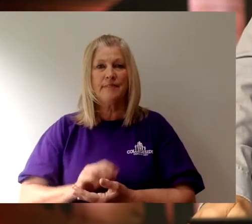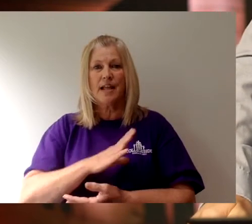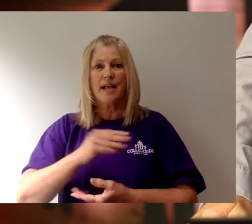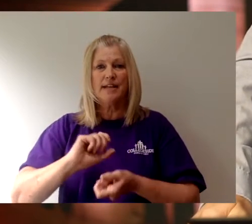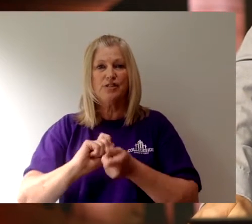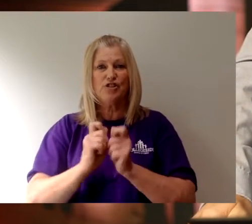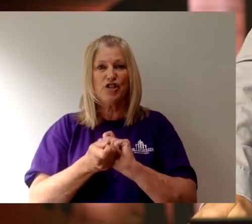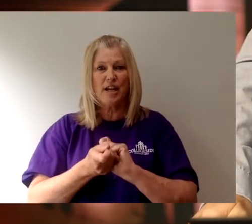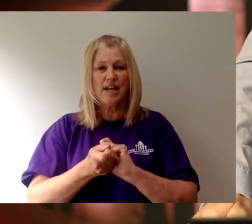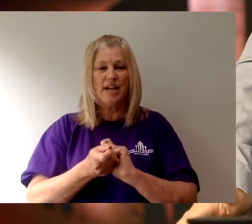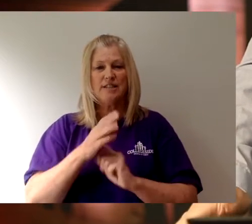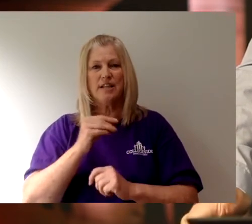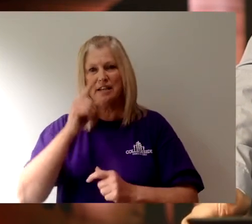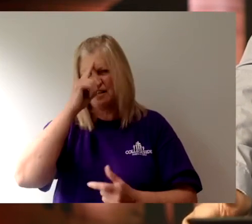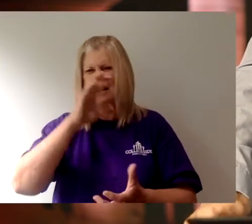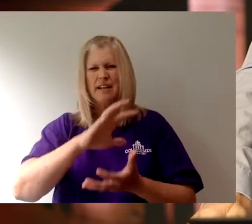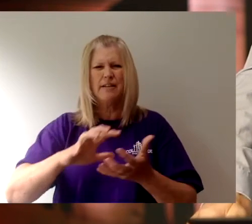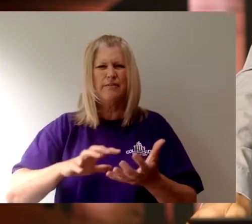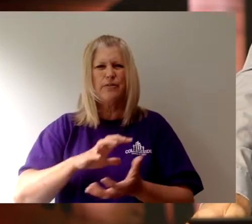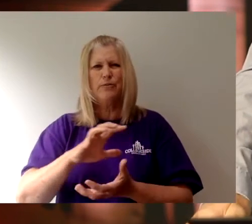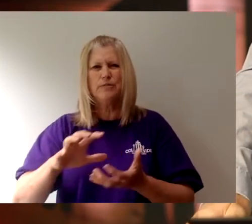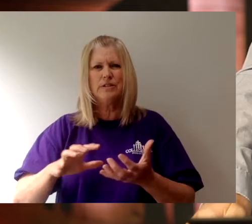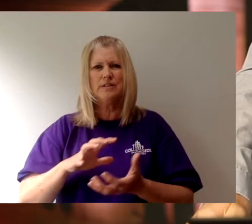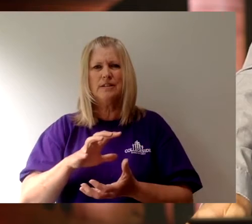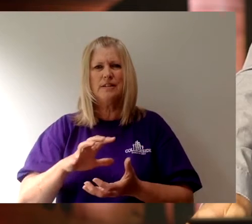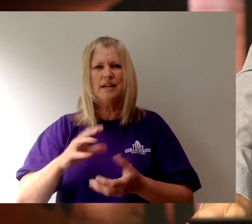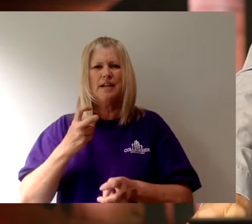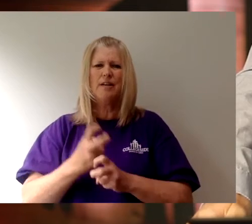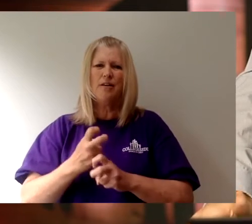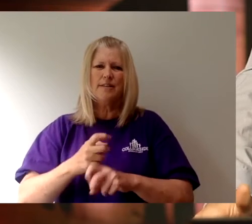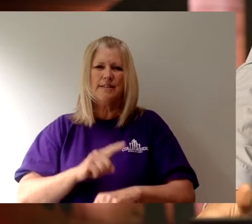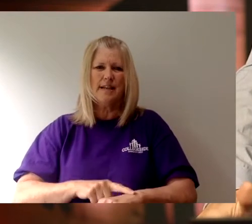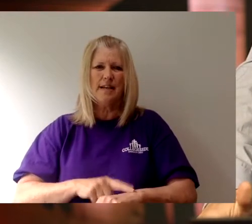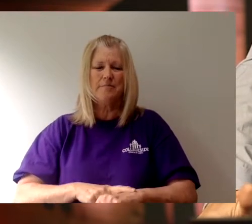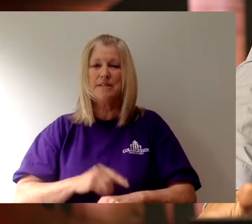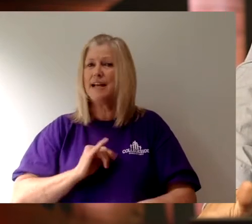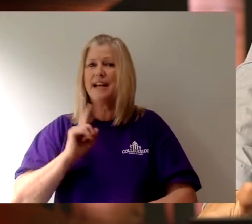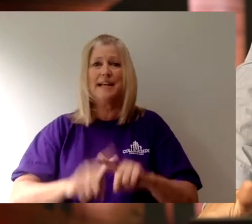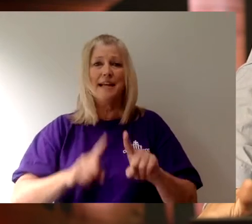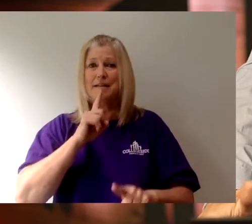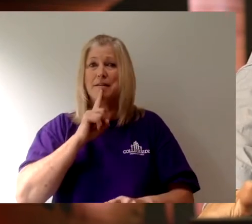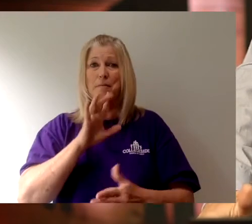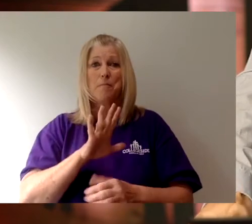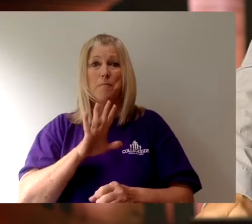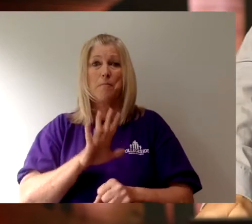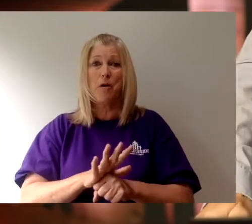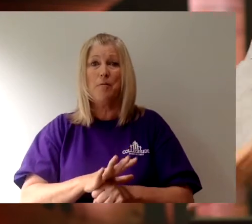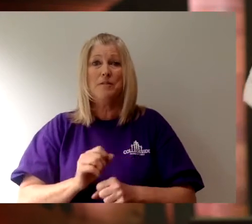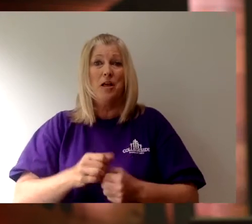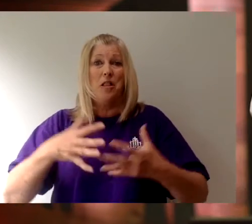and change and confusion and hardship. And I can't promise a lot